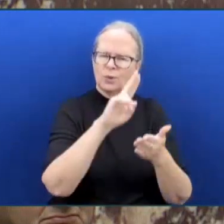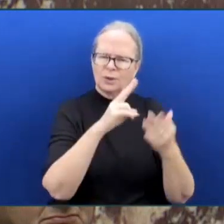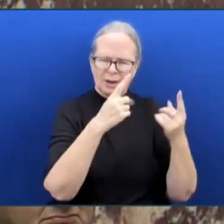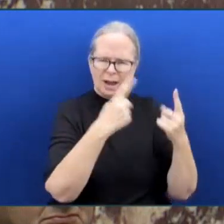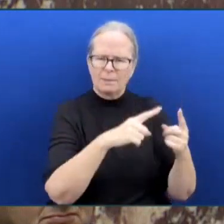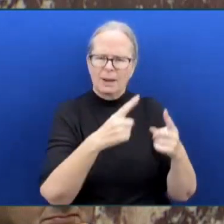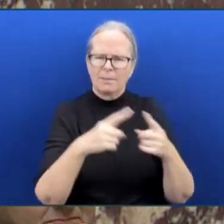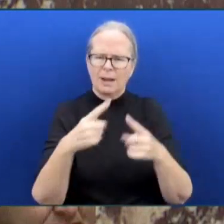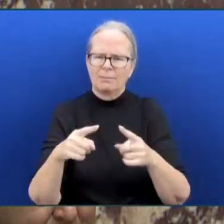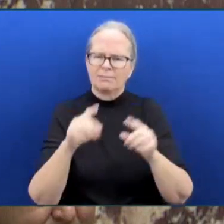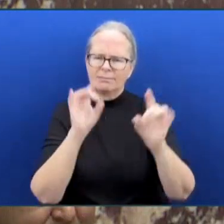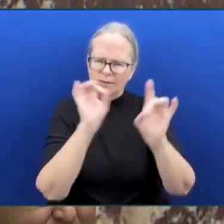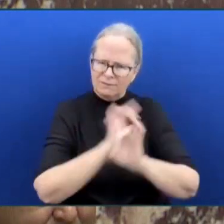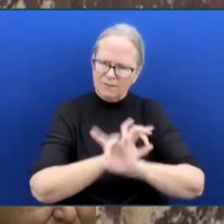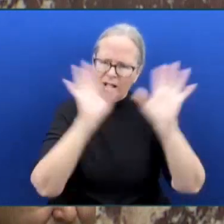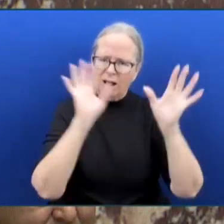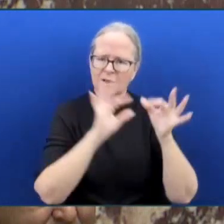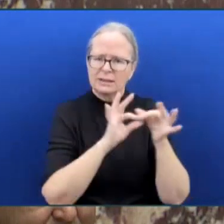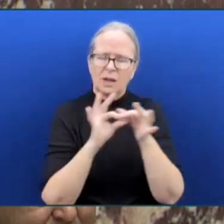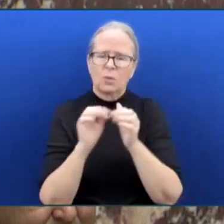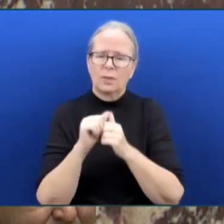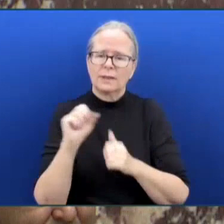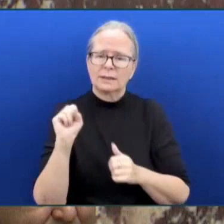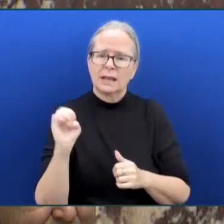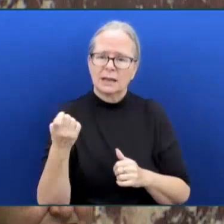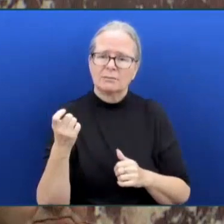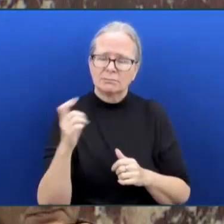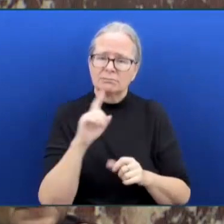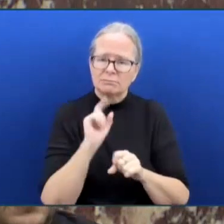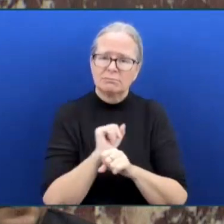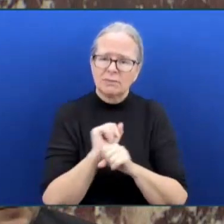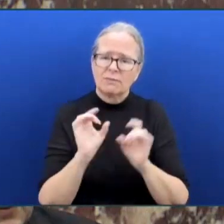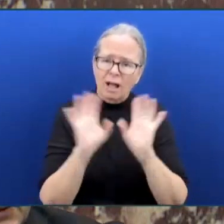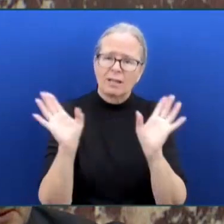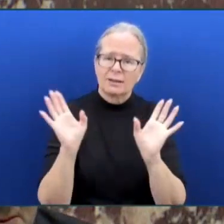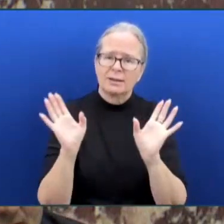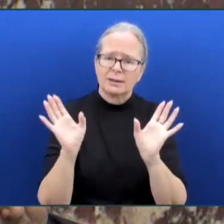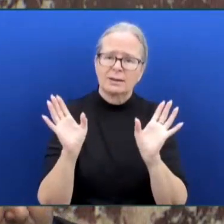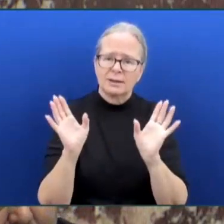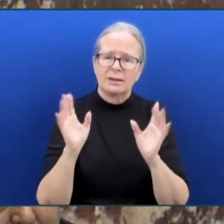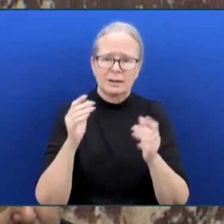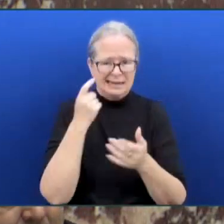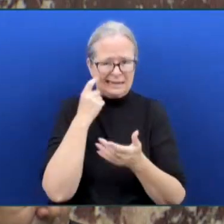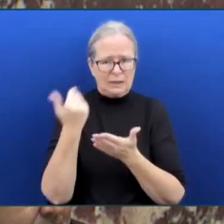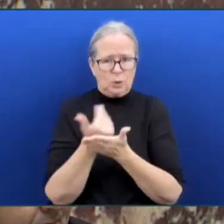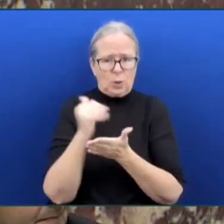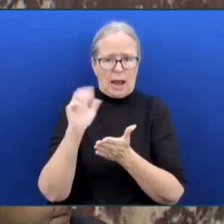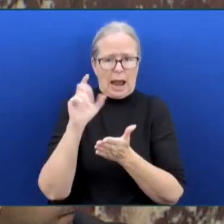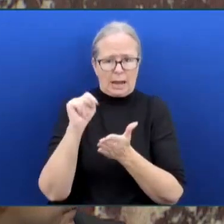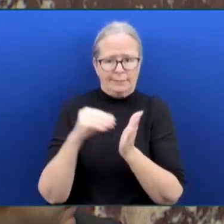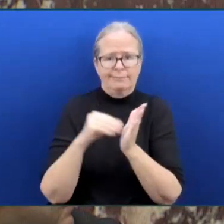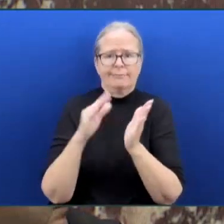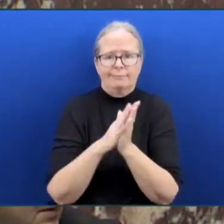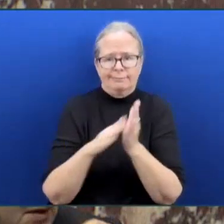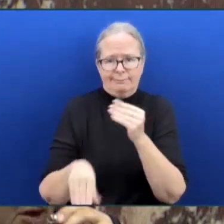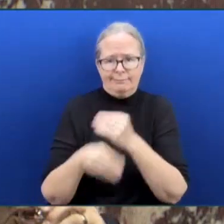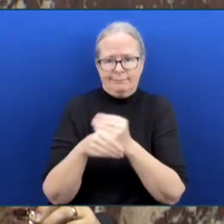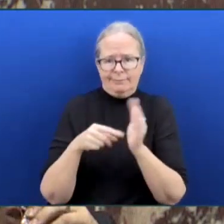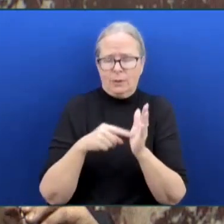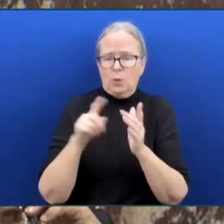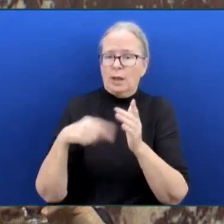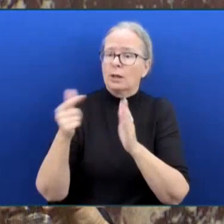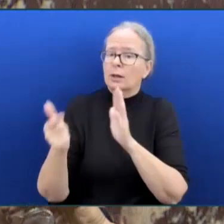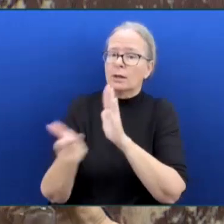the Sexual Violence and Misconduct Policy Act was passed. I am very proud to have been part of a former